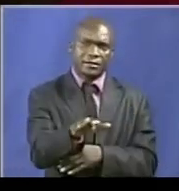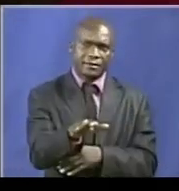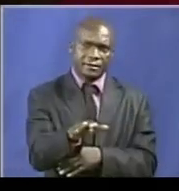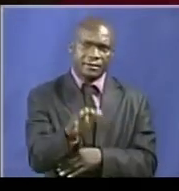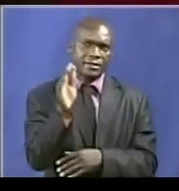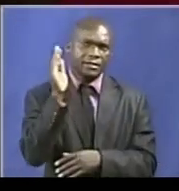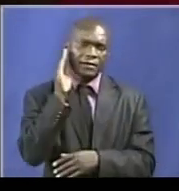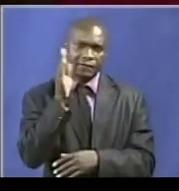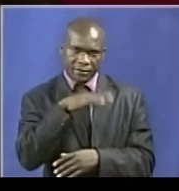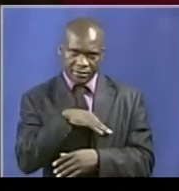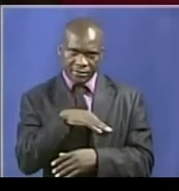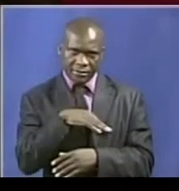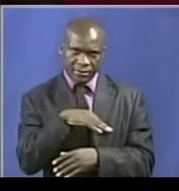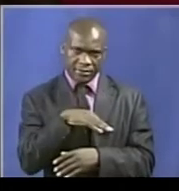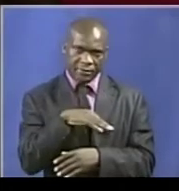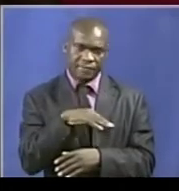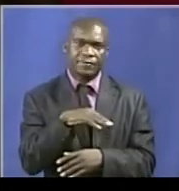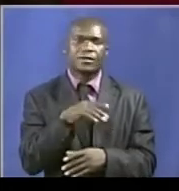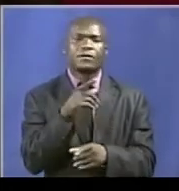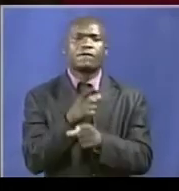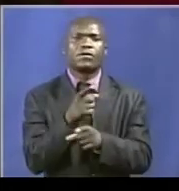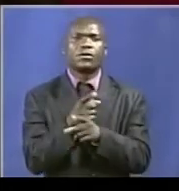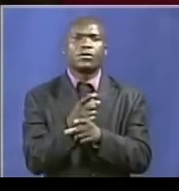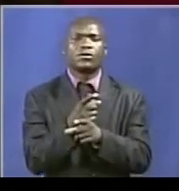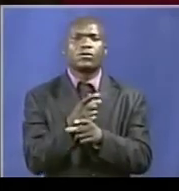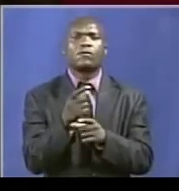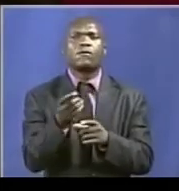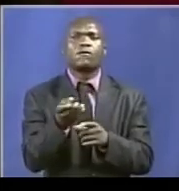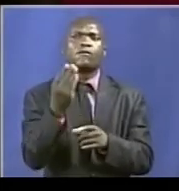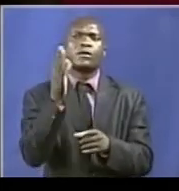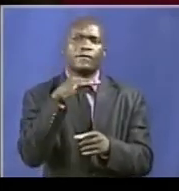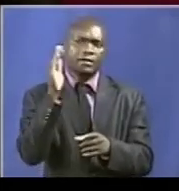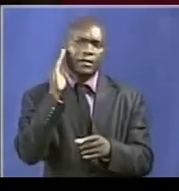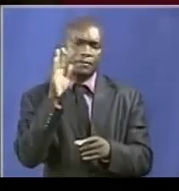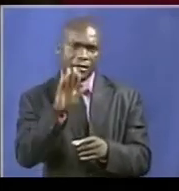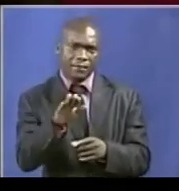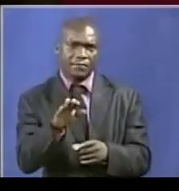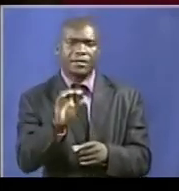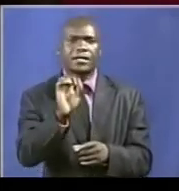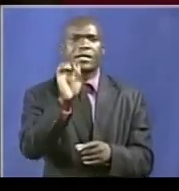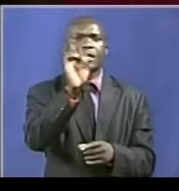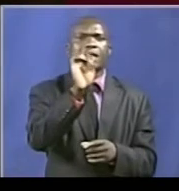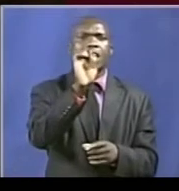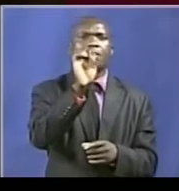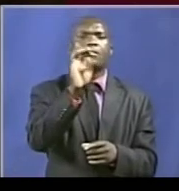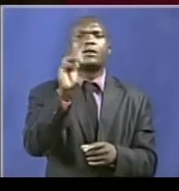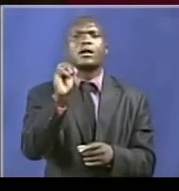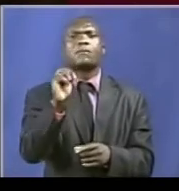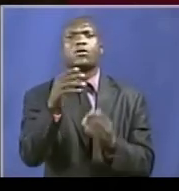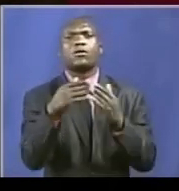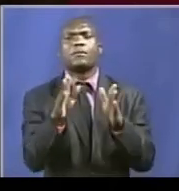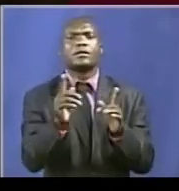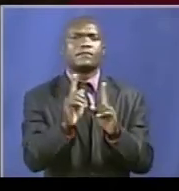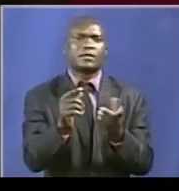you would breathe it and then it would. So it was not Munangagwa opened the door, it was the